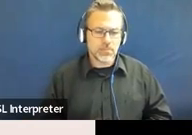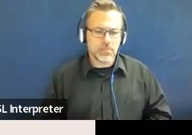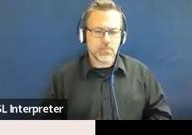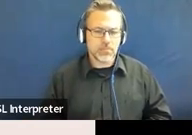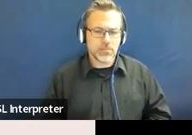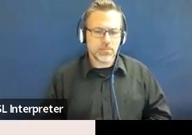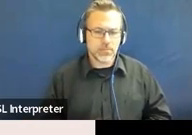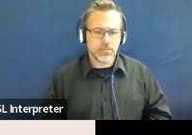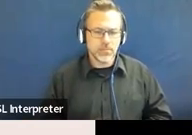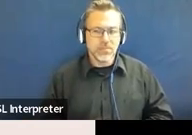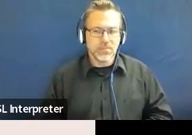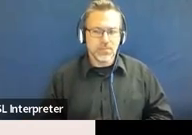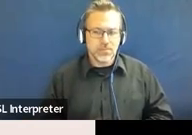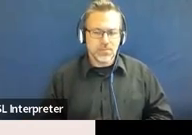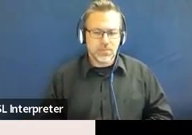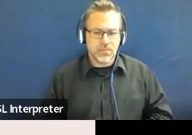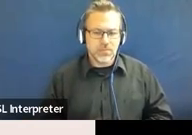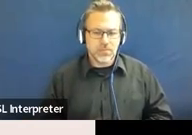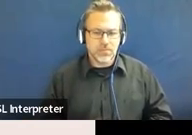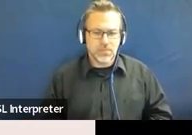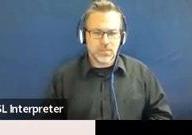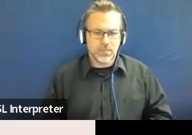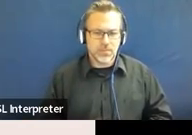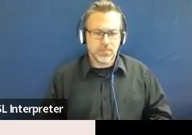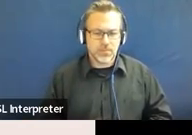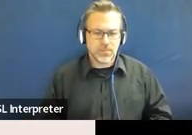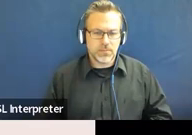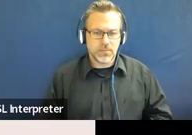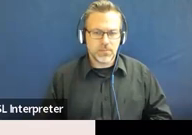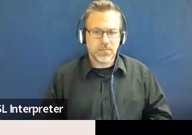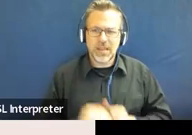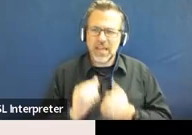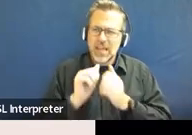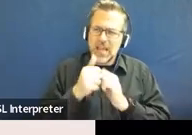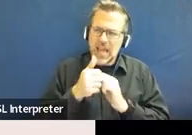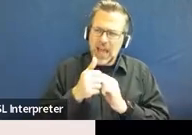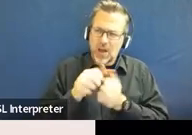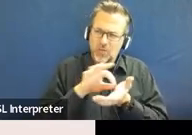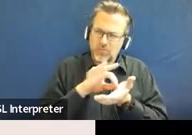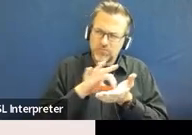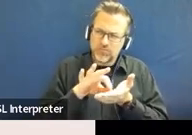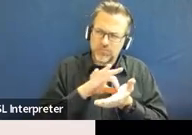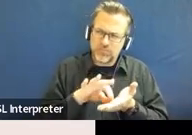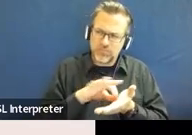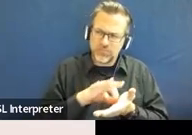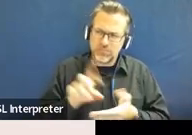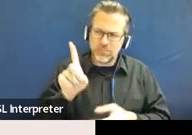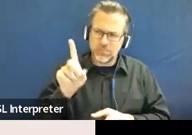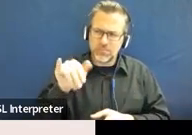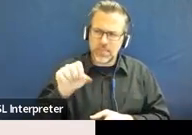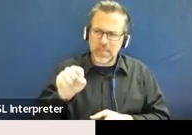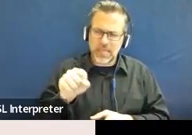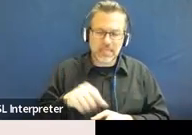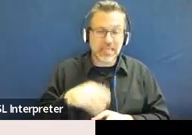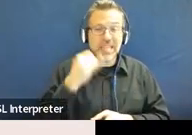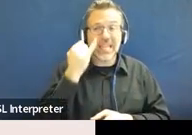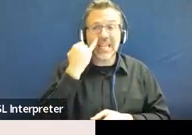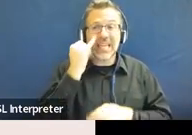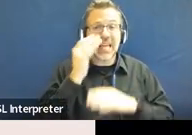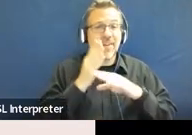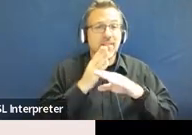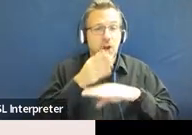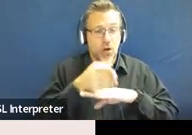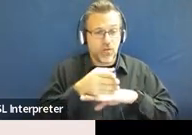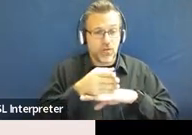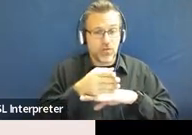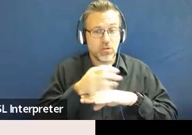So, how would you calculate the days, right? So, if the removal is for more than 10 consecutive school